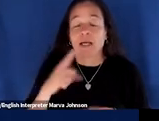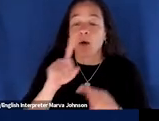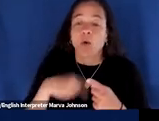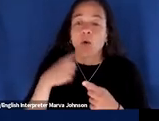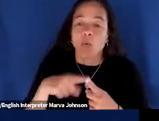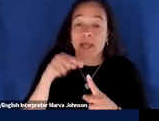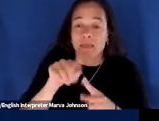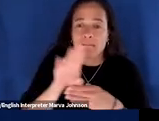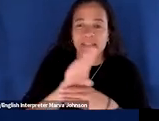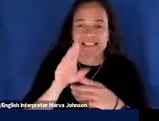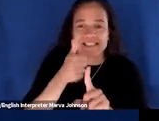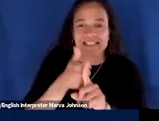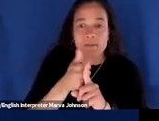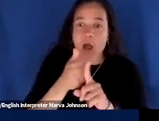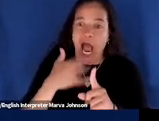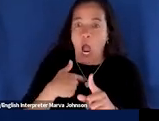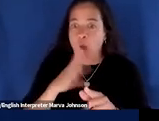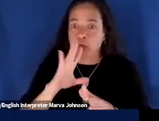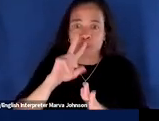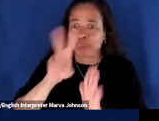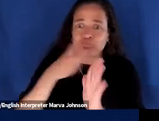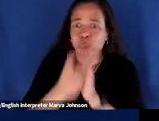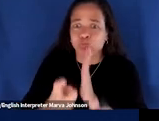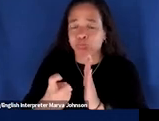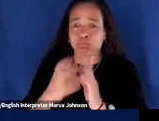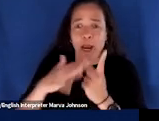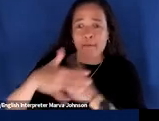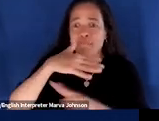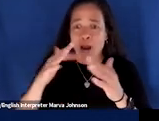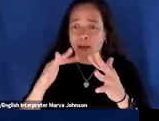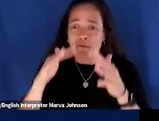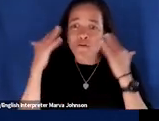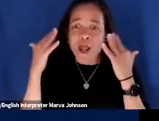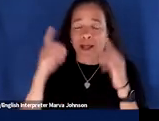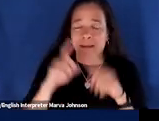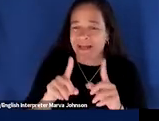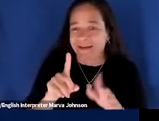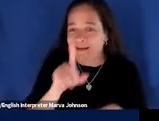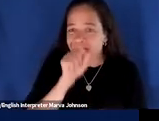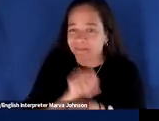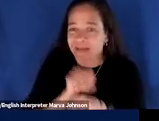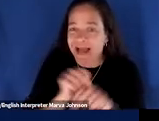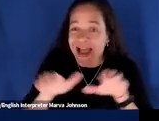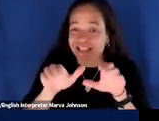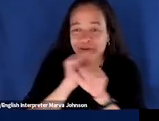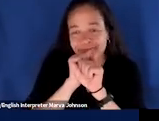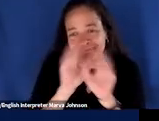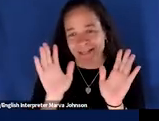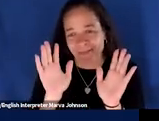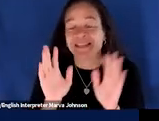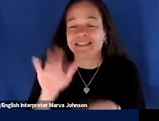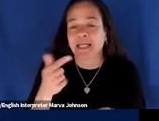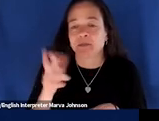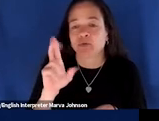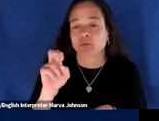friendly than they actually are that's the basic definition you know a more the most charitable definition